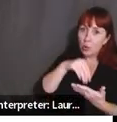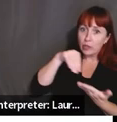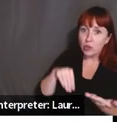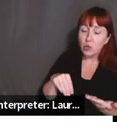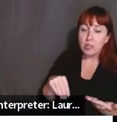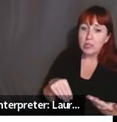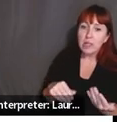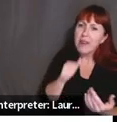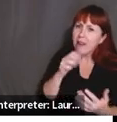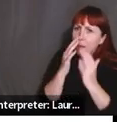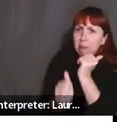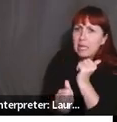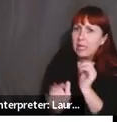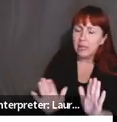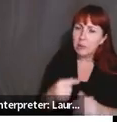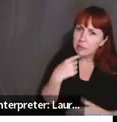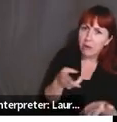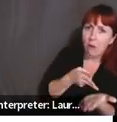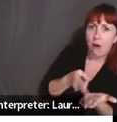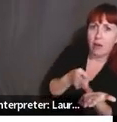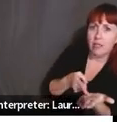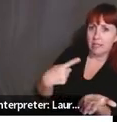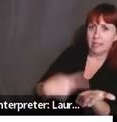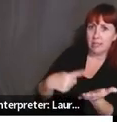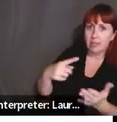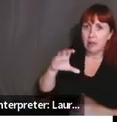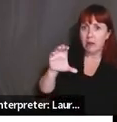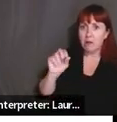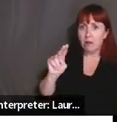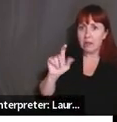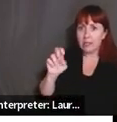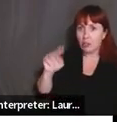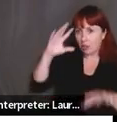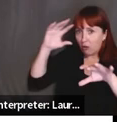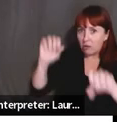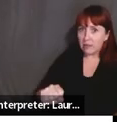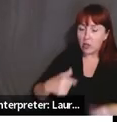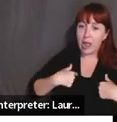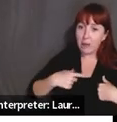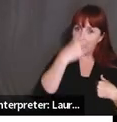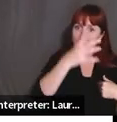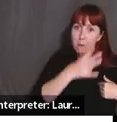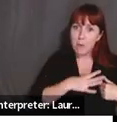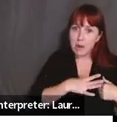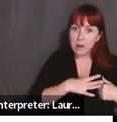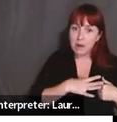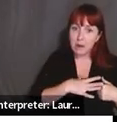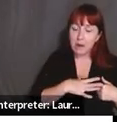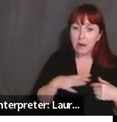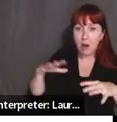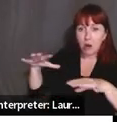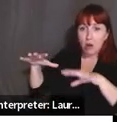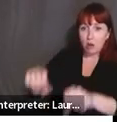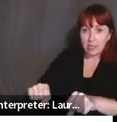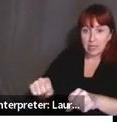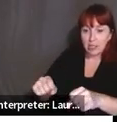not in a mean way, but look, we're going to talk about colonization. I'm a black woman, um, colonization,